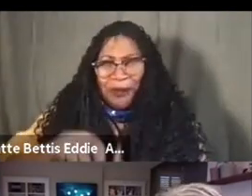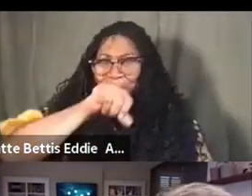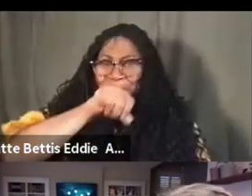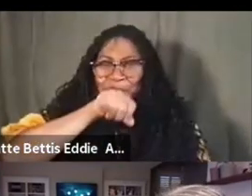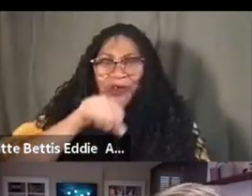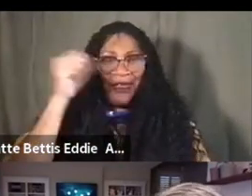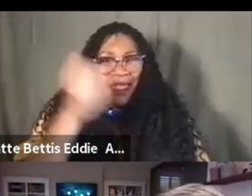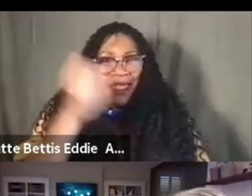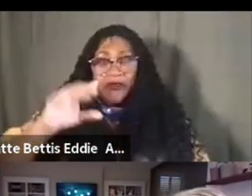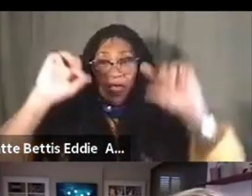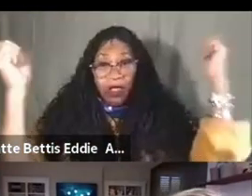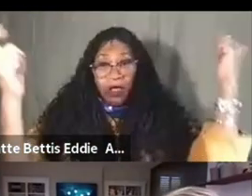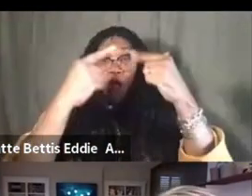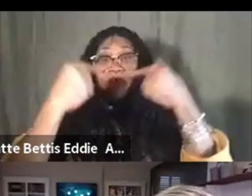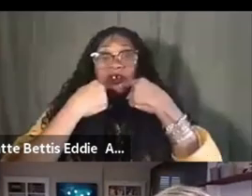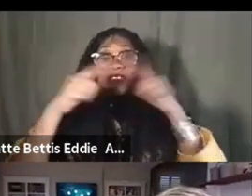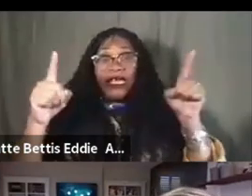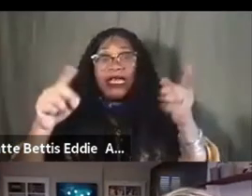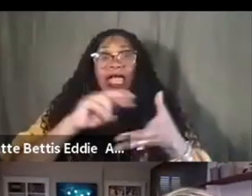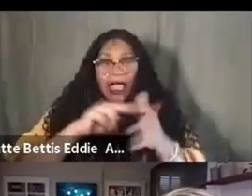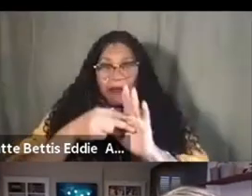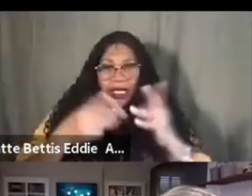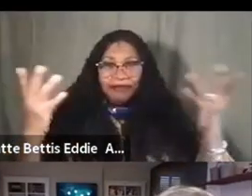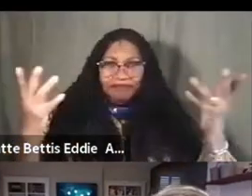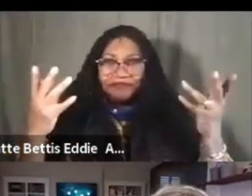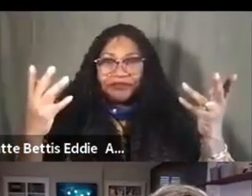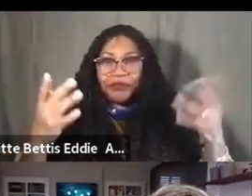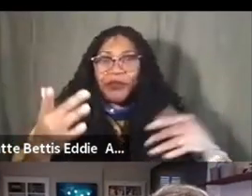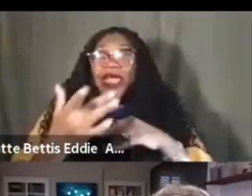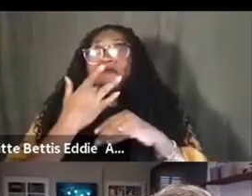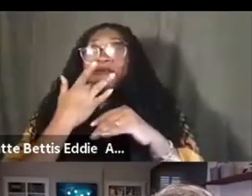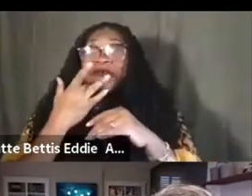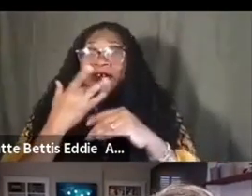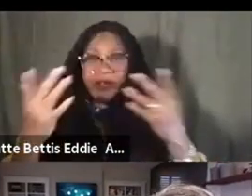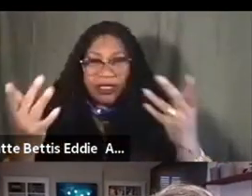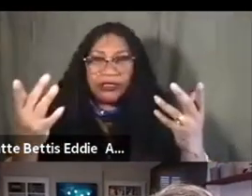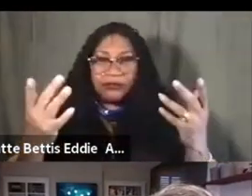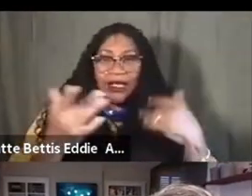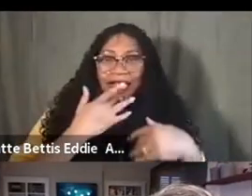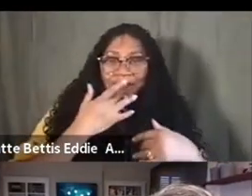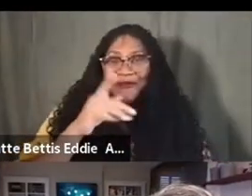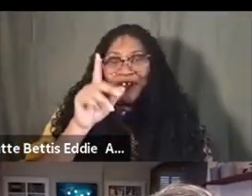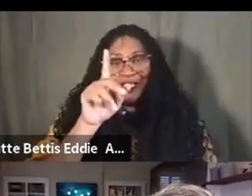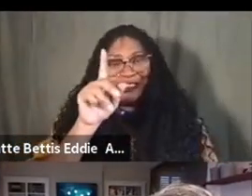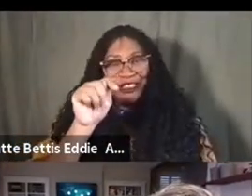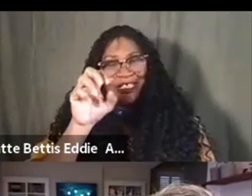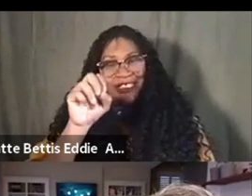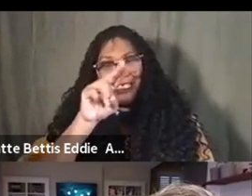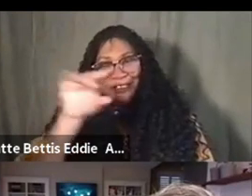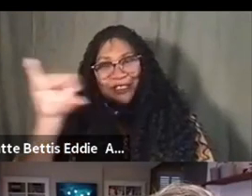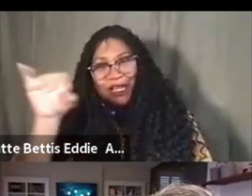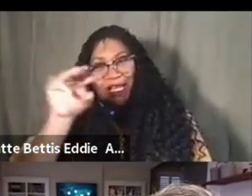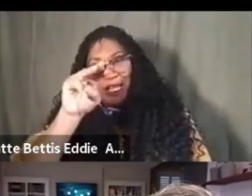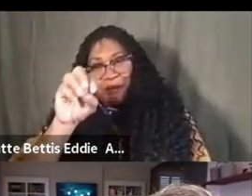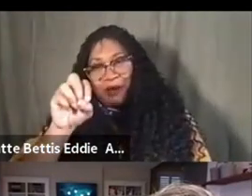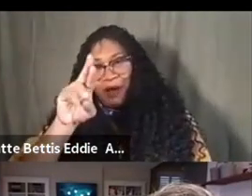everything that everyone said, and I have to say, I mean, I have a, you know, favorite, I have favorites, you know, Toni Morrison is a big one for me, so it's really wonderful to